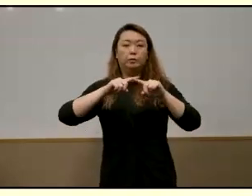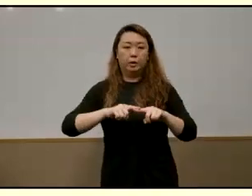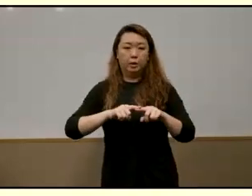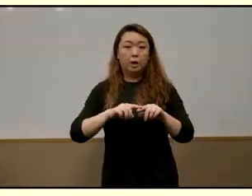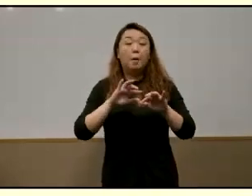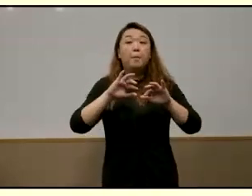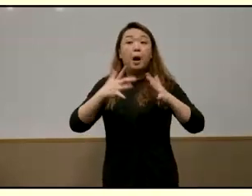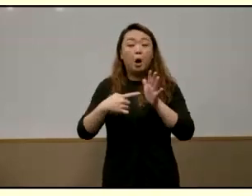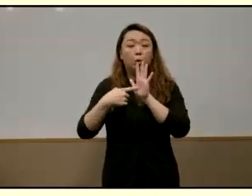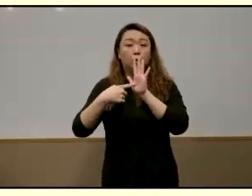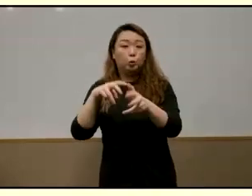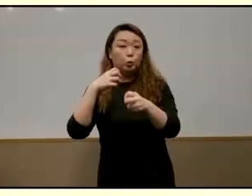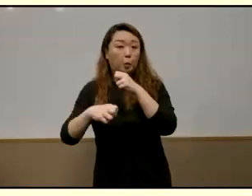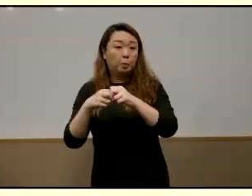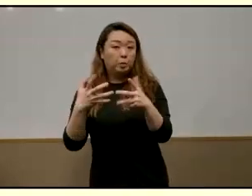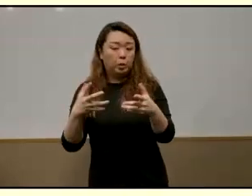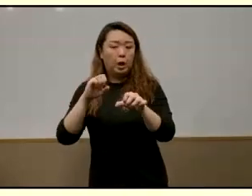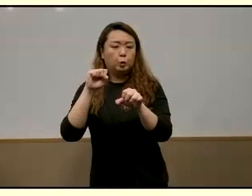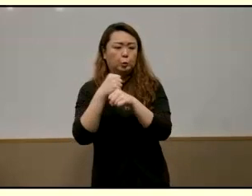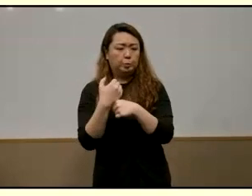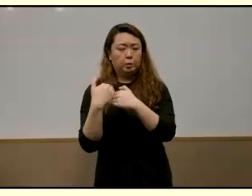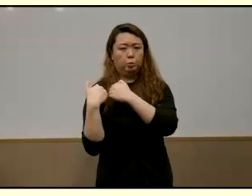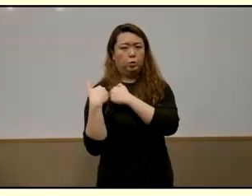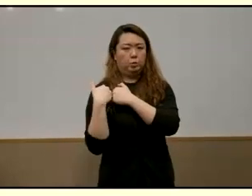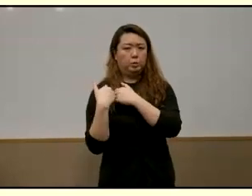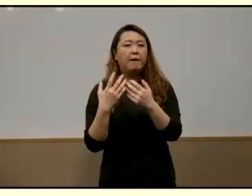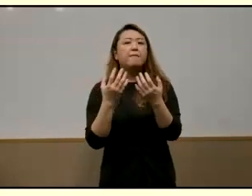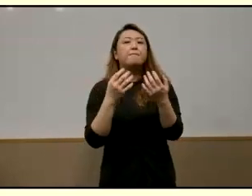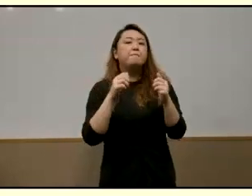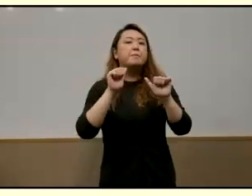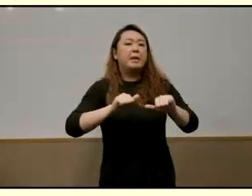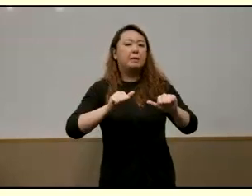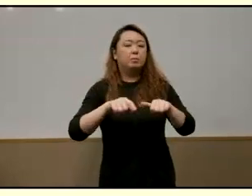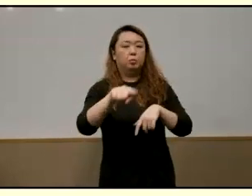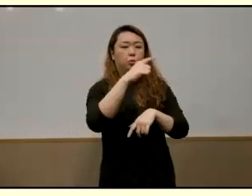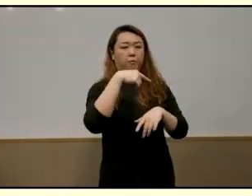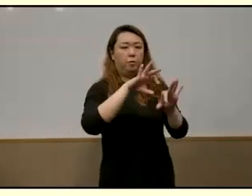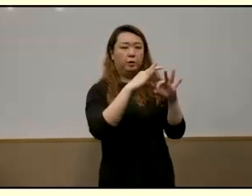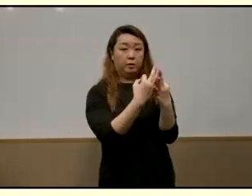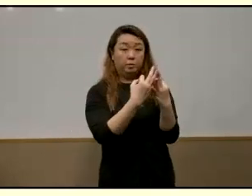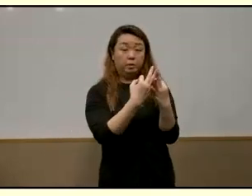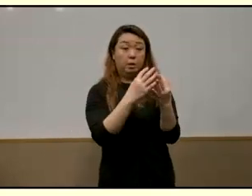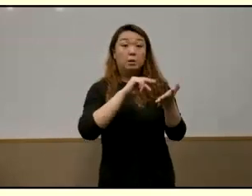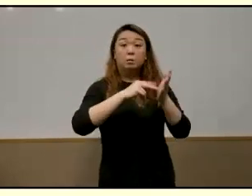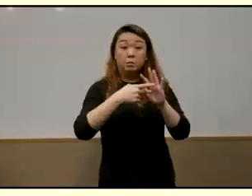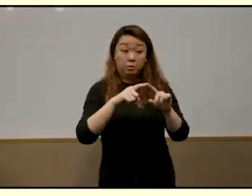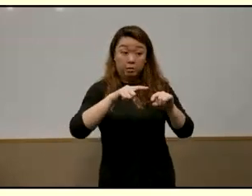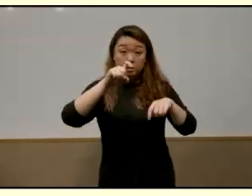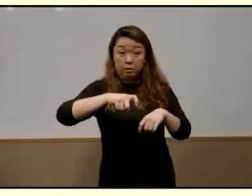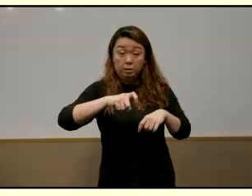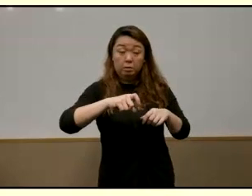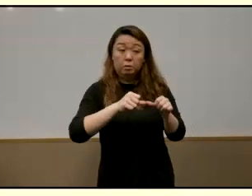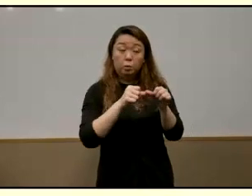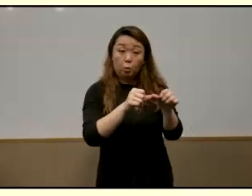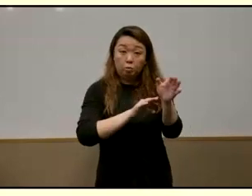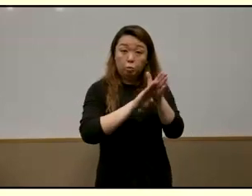reframe the issue to how do we make responsibility plausible for families and that entails the need to continue developing a